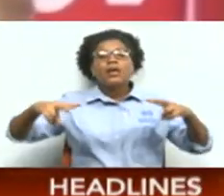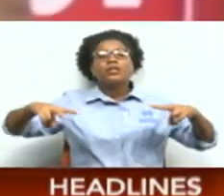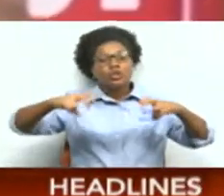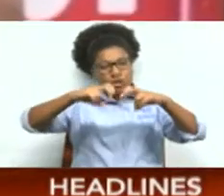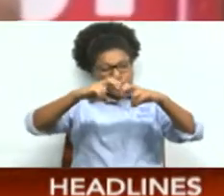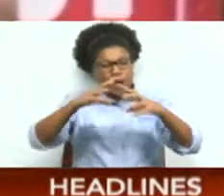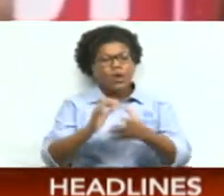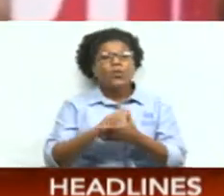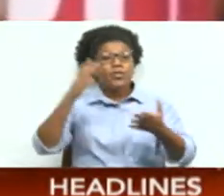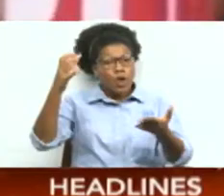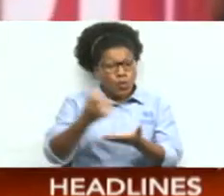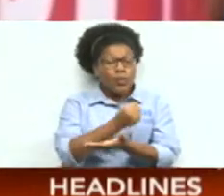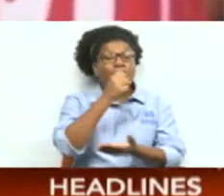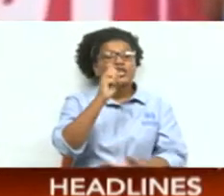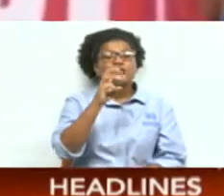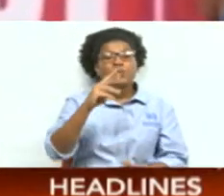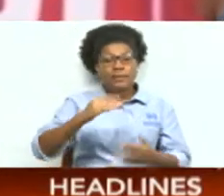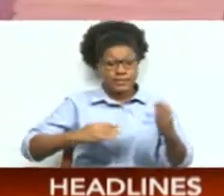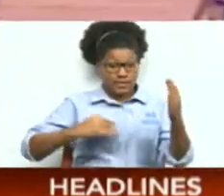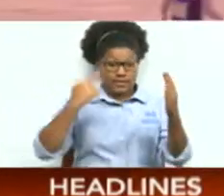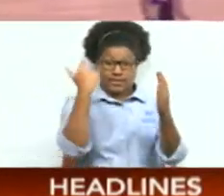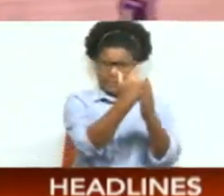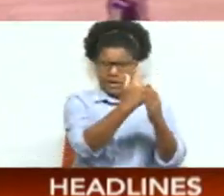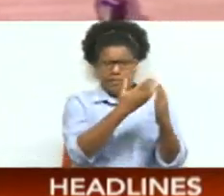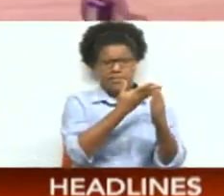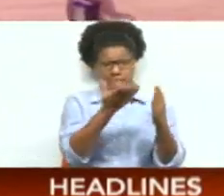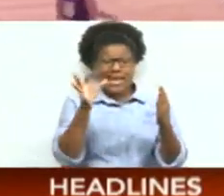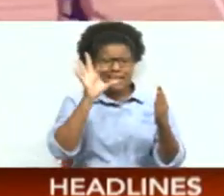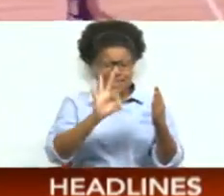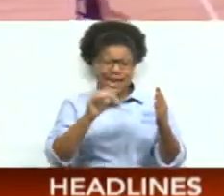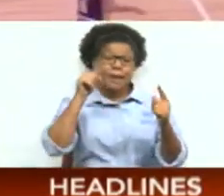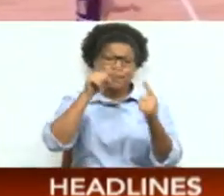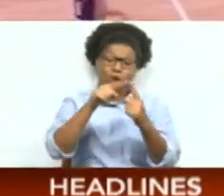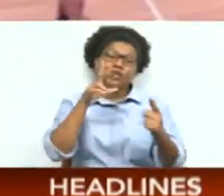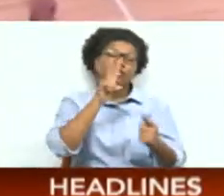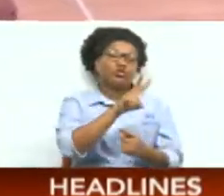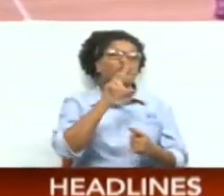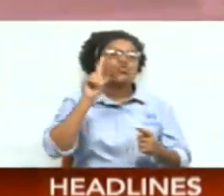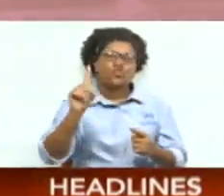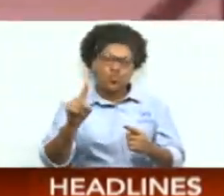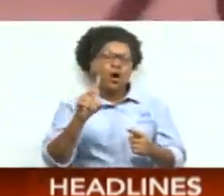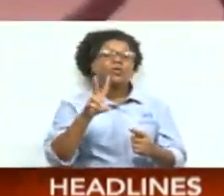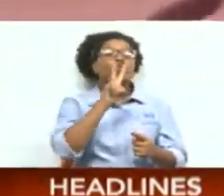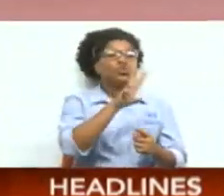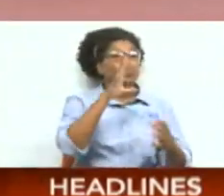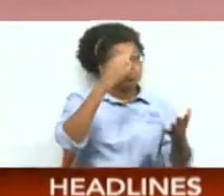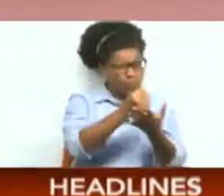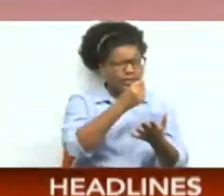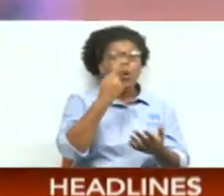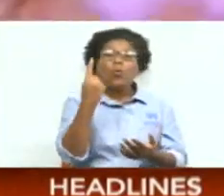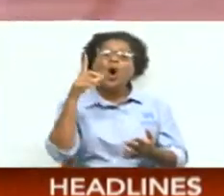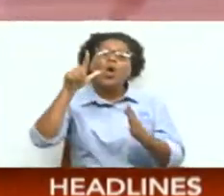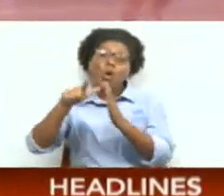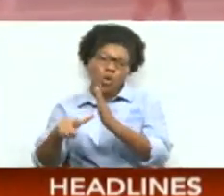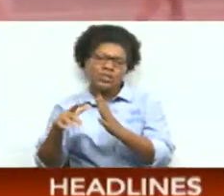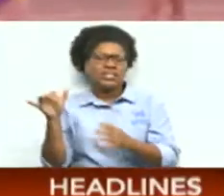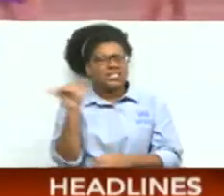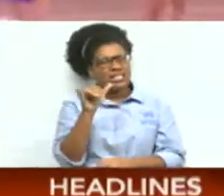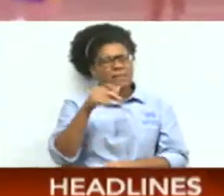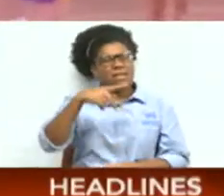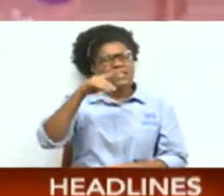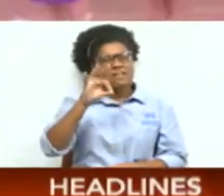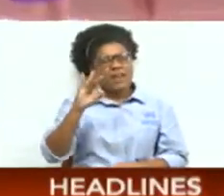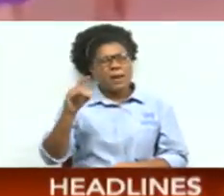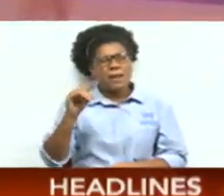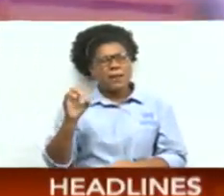Swifts topped the four-team table with nine points and a 2-1 win-loss record. The same as the Firebirds, but with a superior